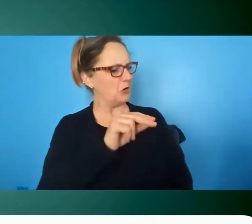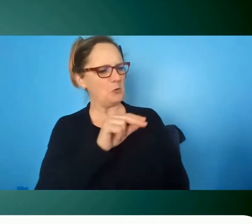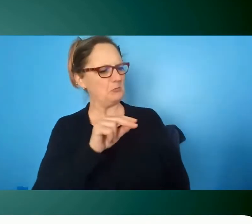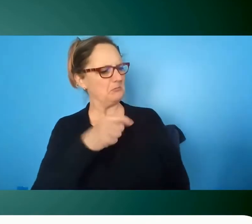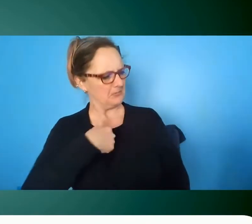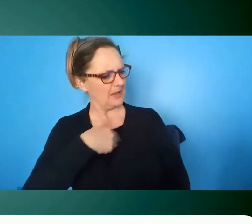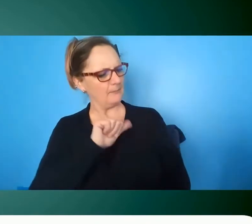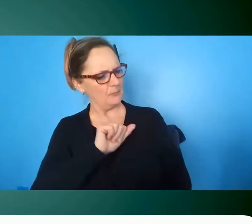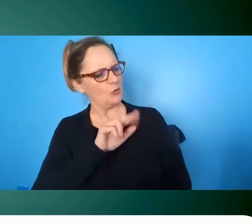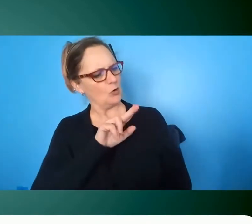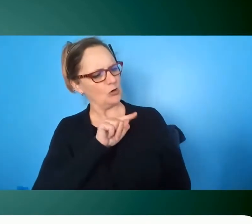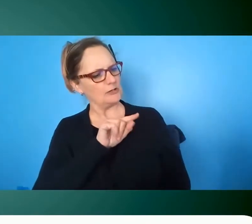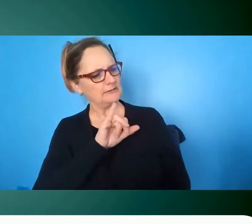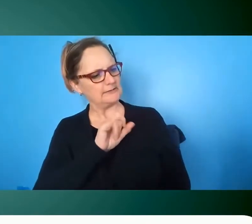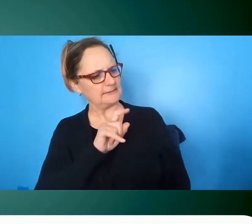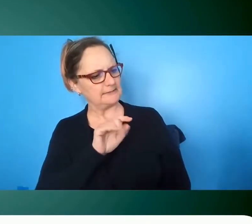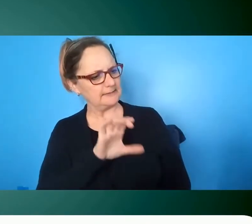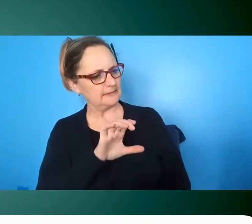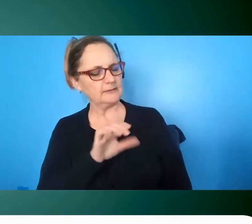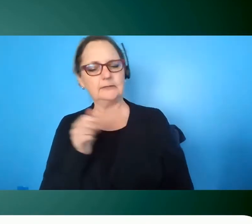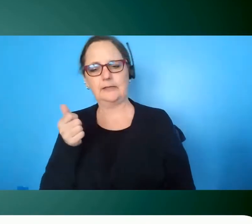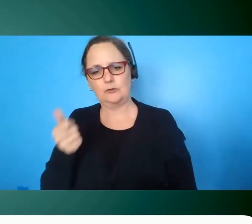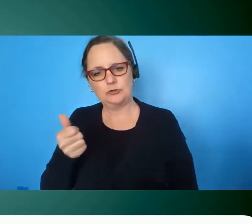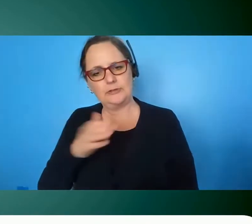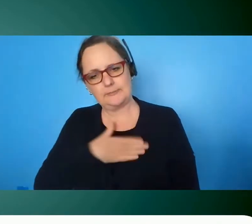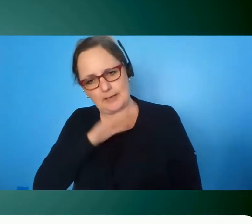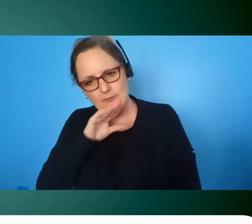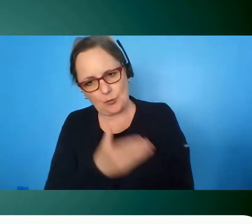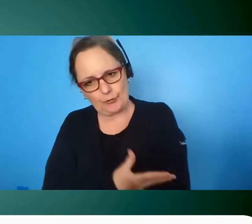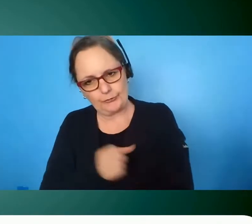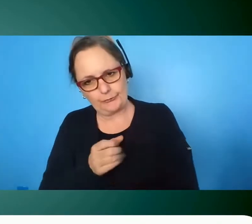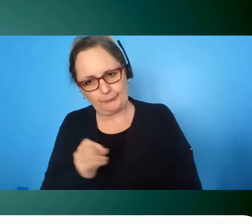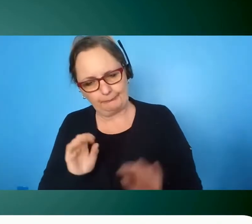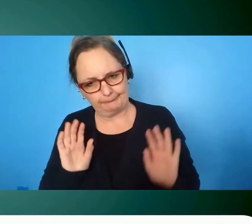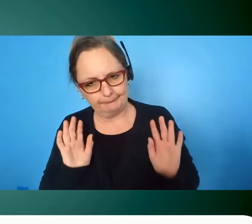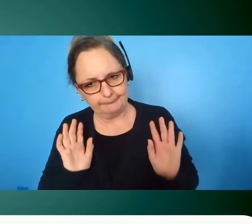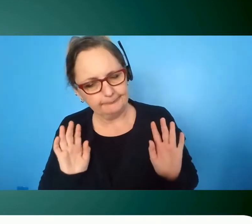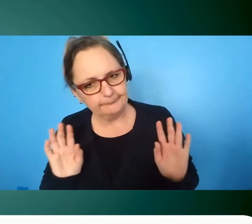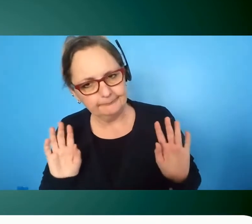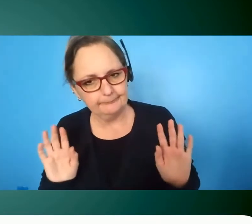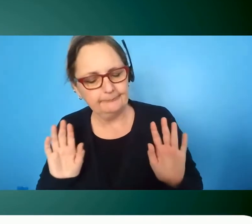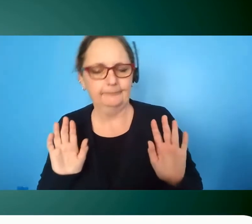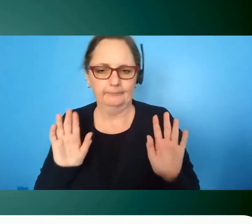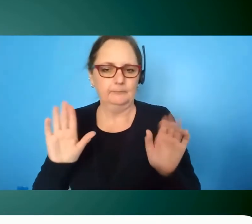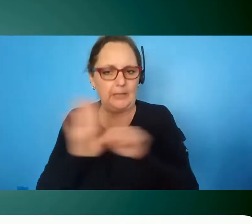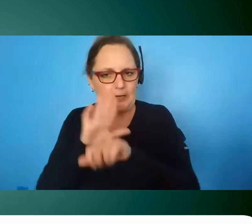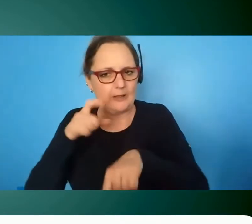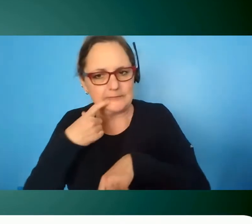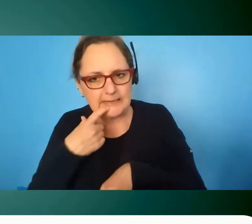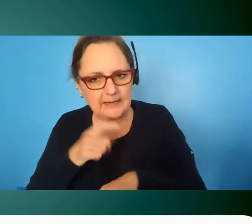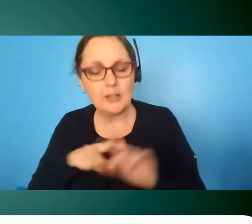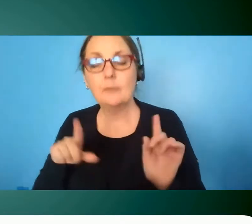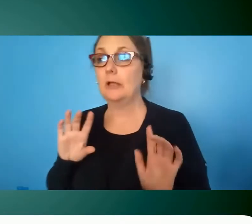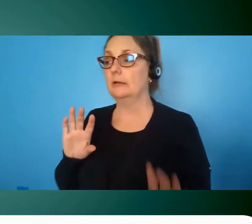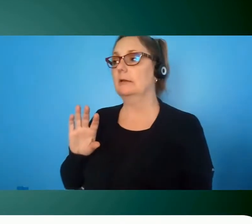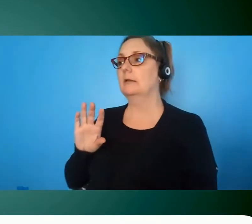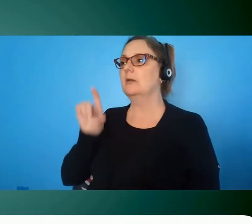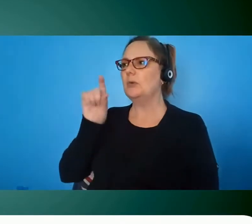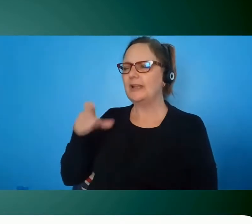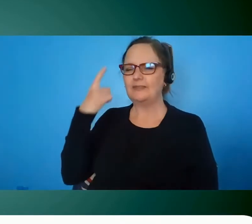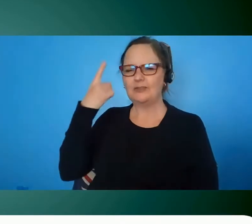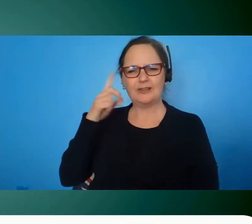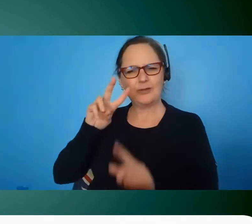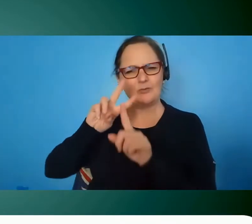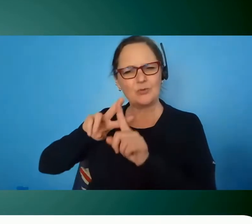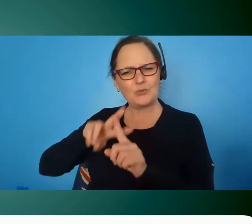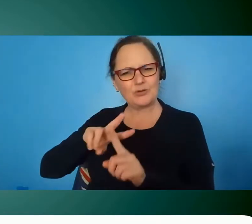there's a lot to be said there but i think we have to think about the words if we